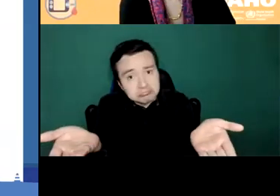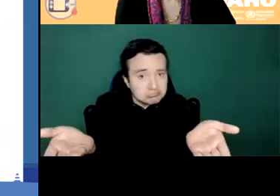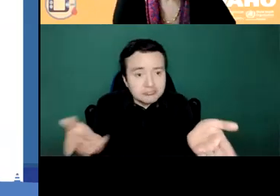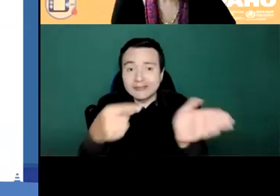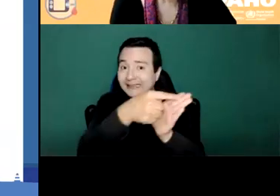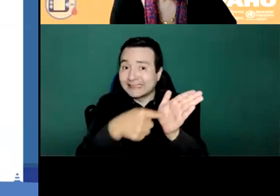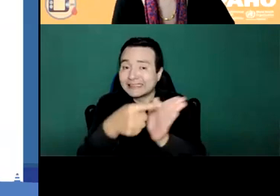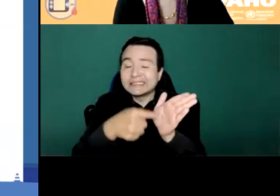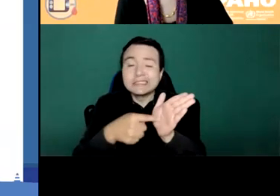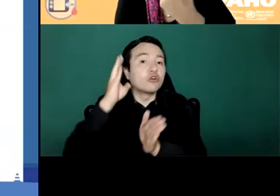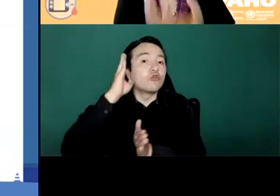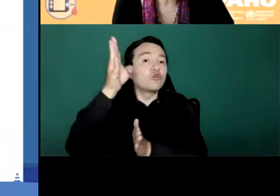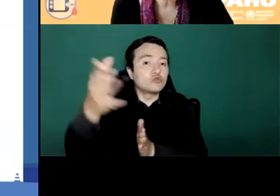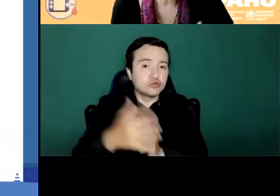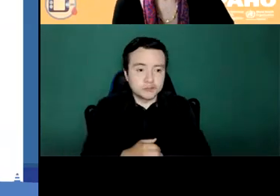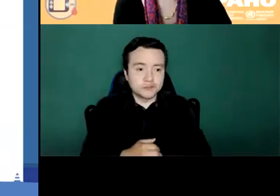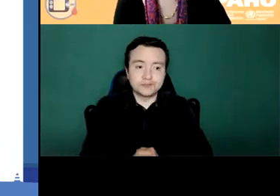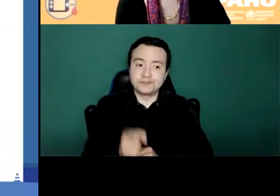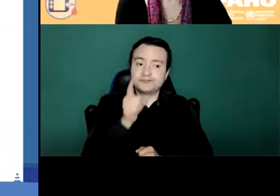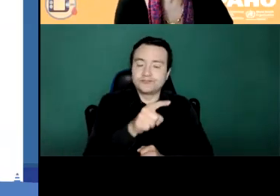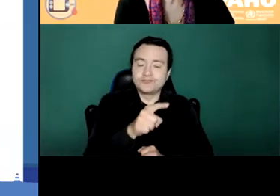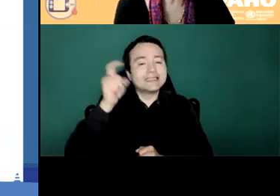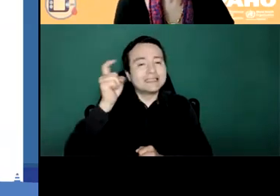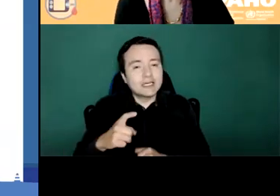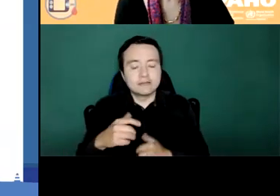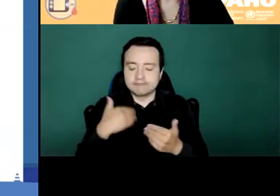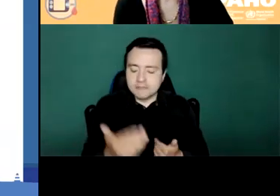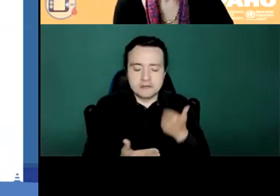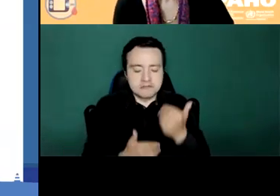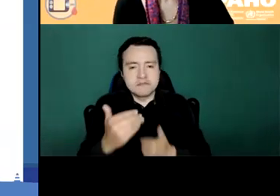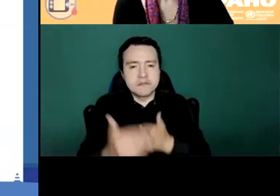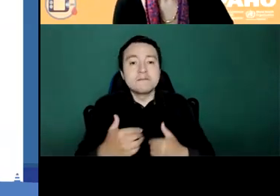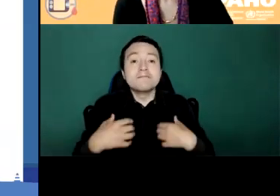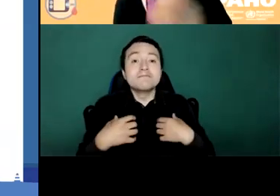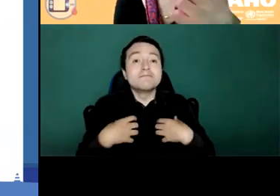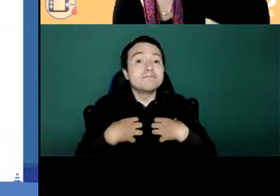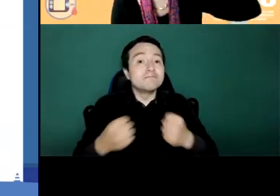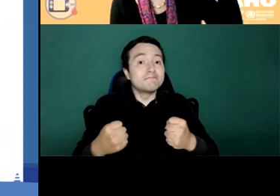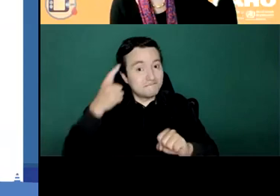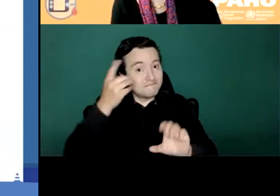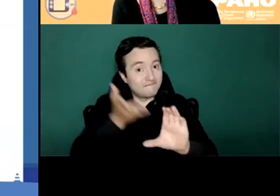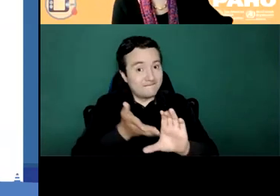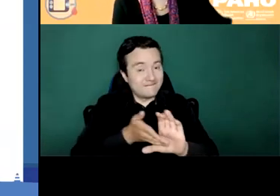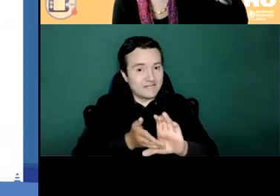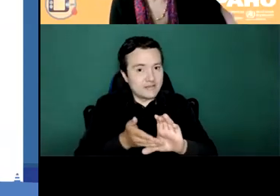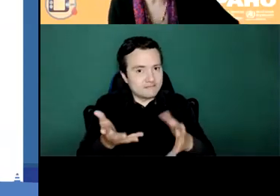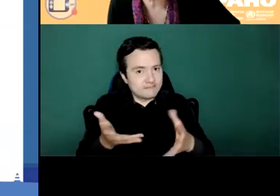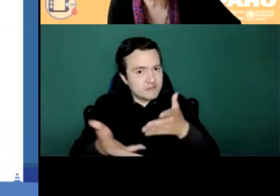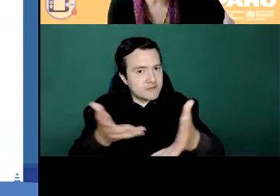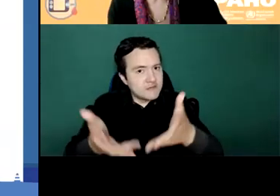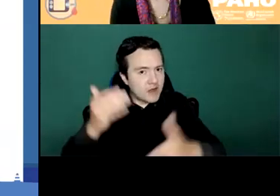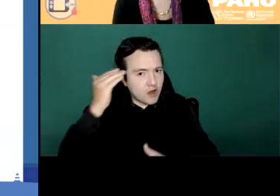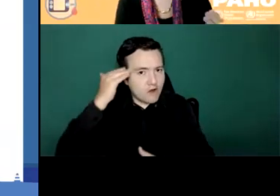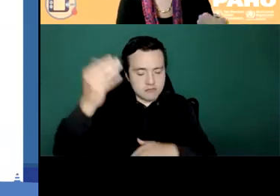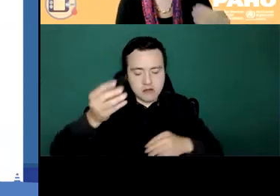-19, we needed to build mental health services for the future. As I